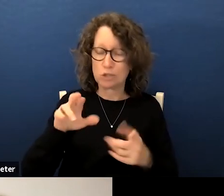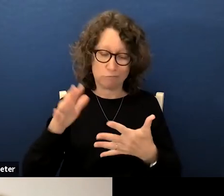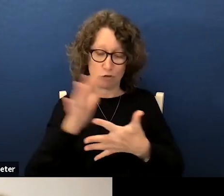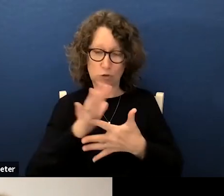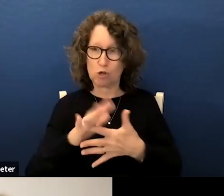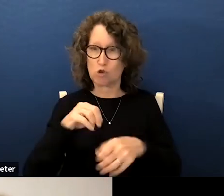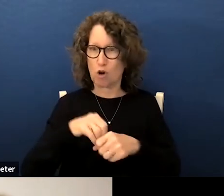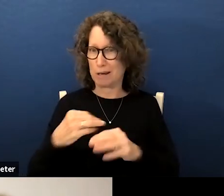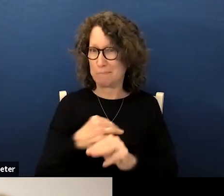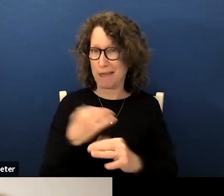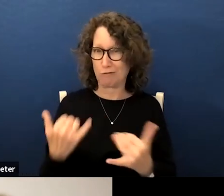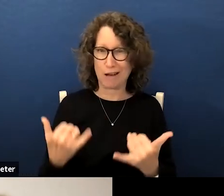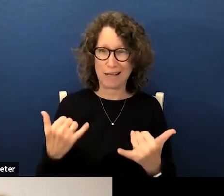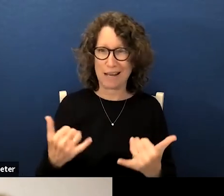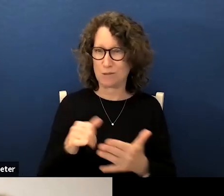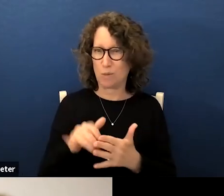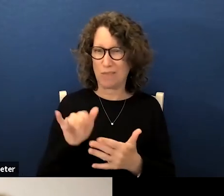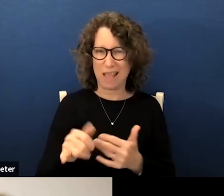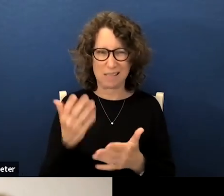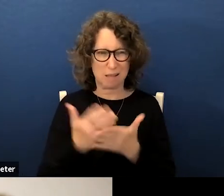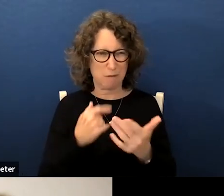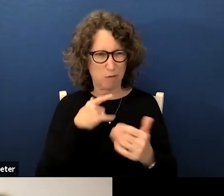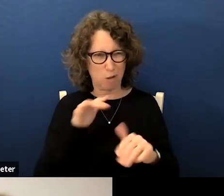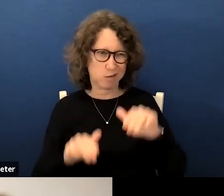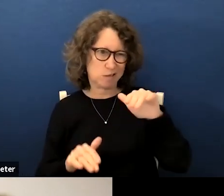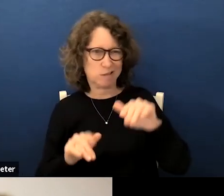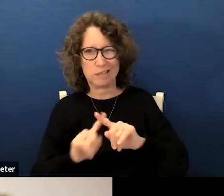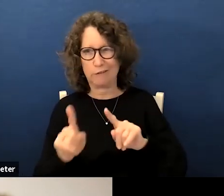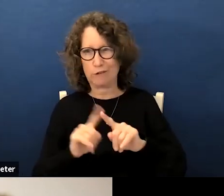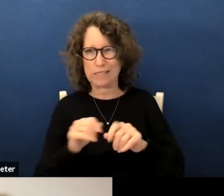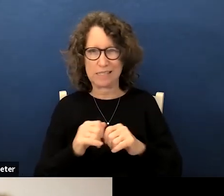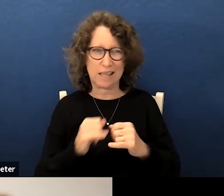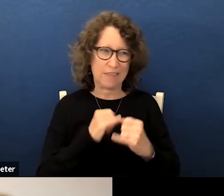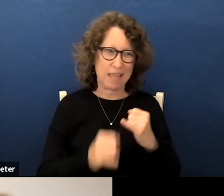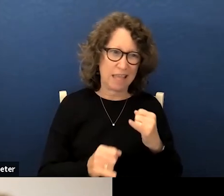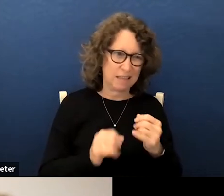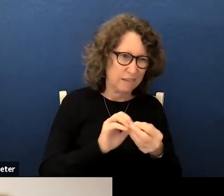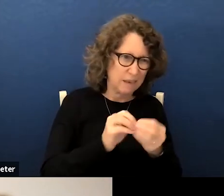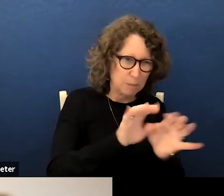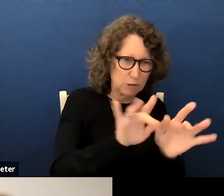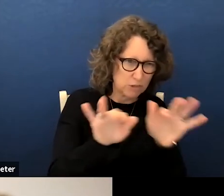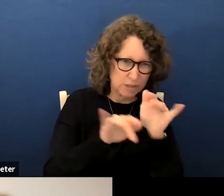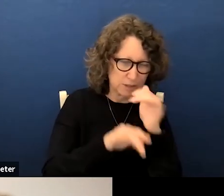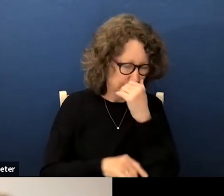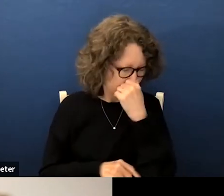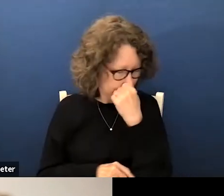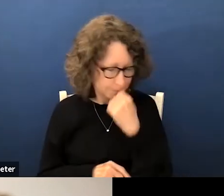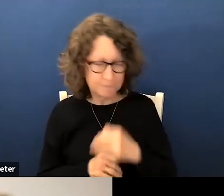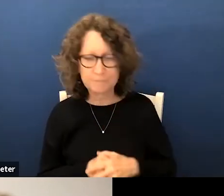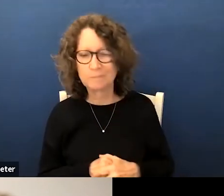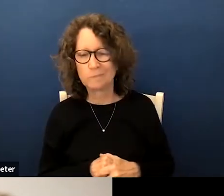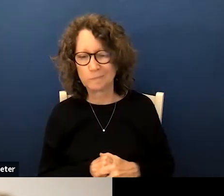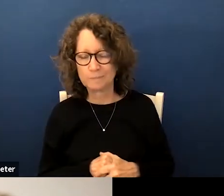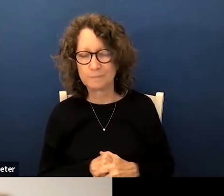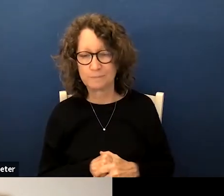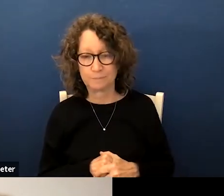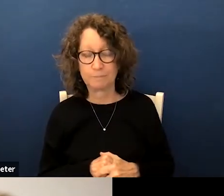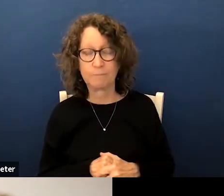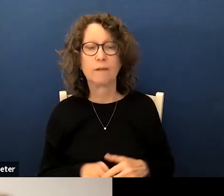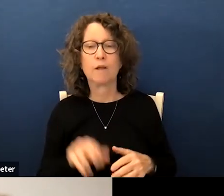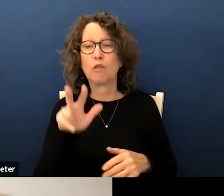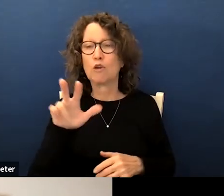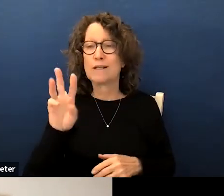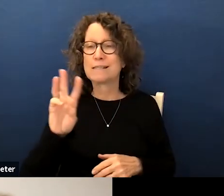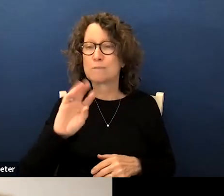right now so that's what accounts for some of those differences in the in the end numbers 36